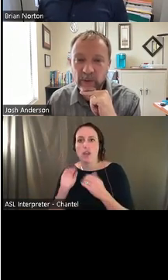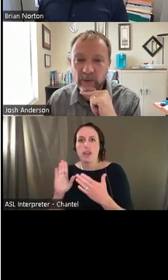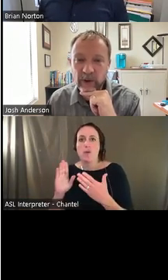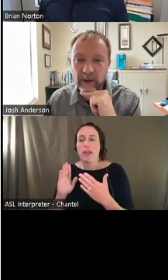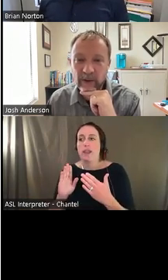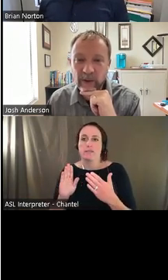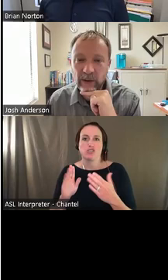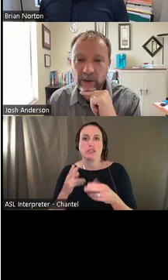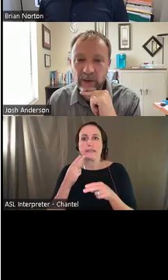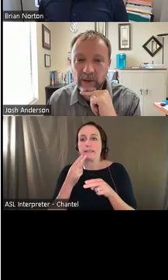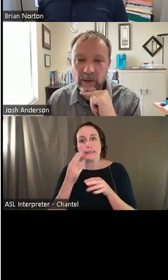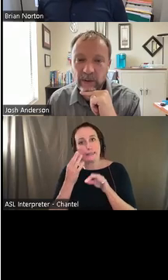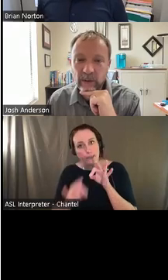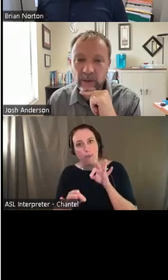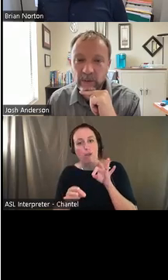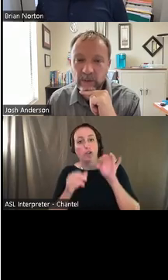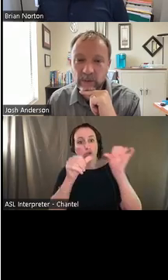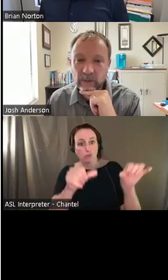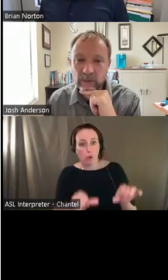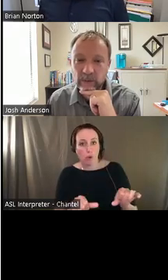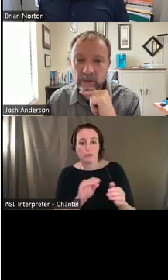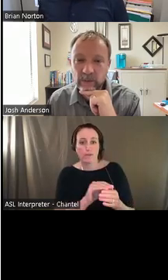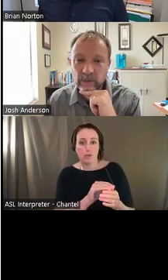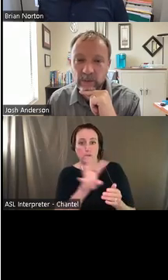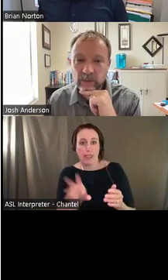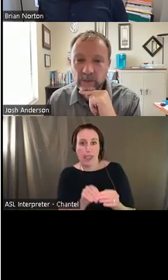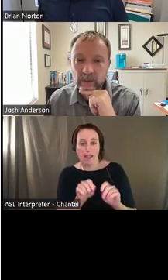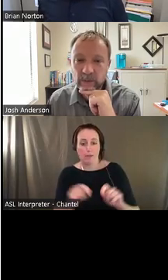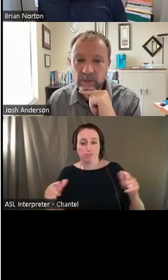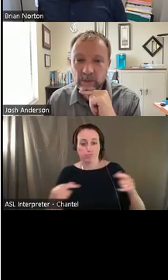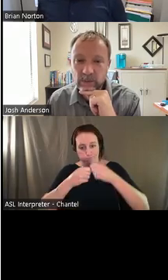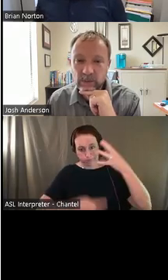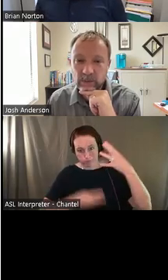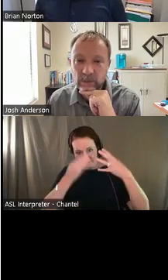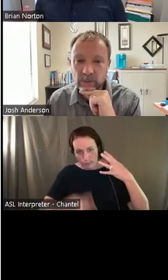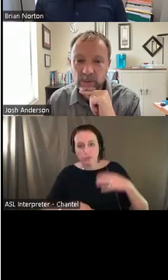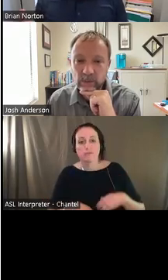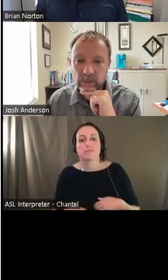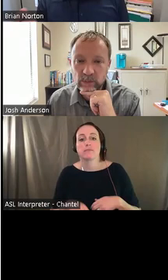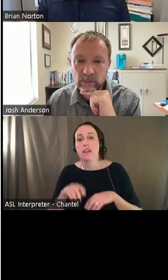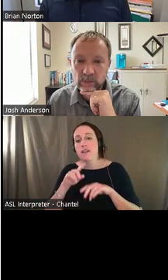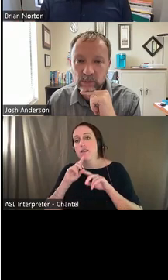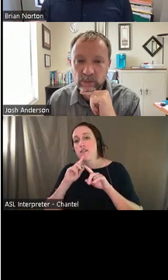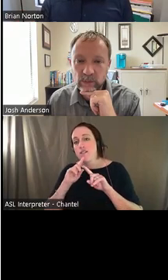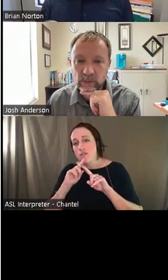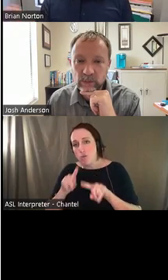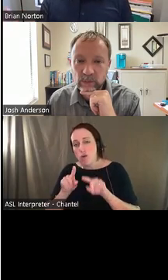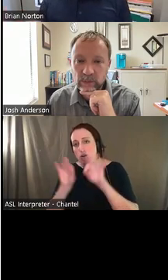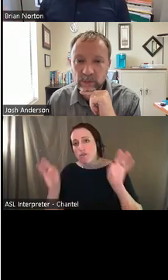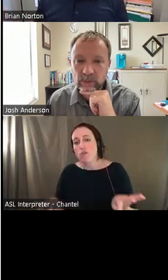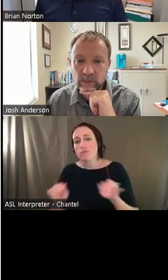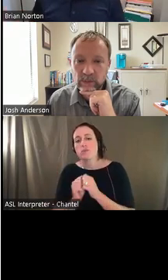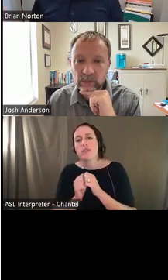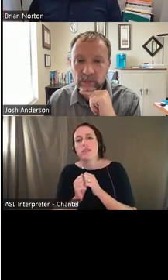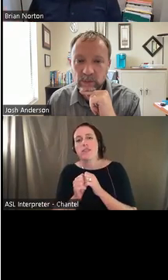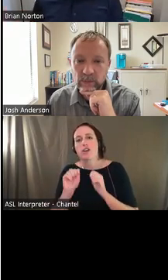in there. Something very easy. So order forms with carbon copies. Yeah. You can still do the old carbon copy piece and be able to carry